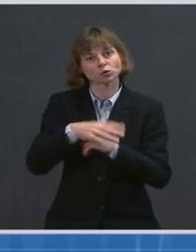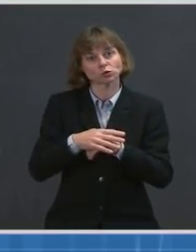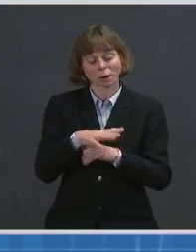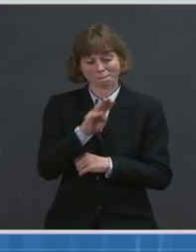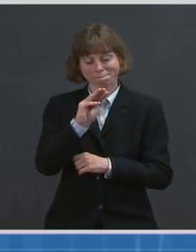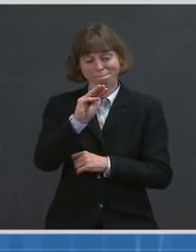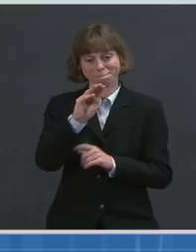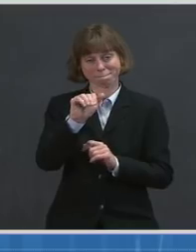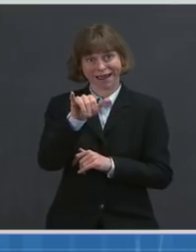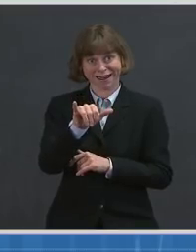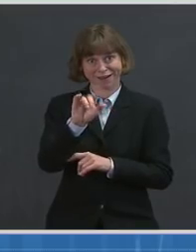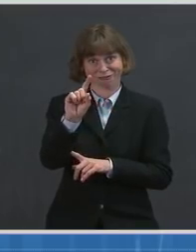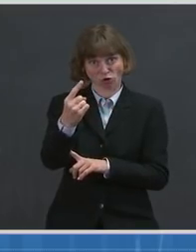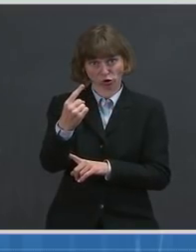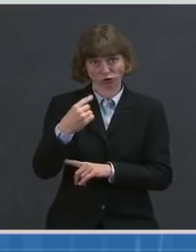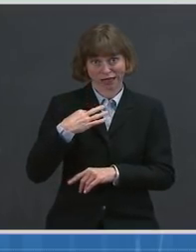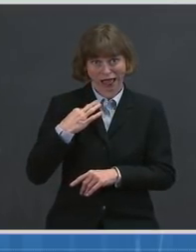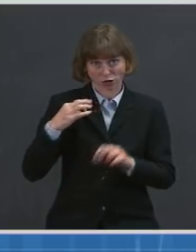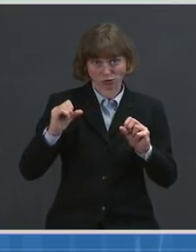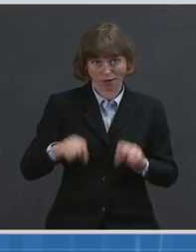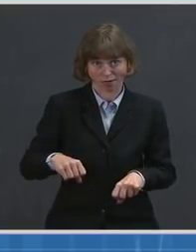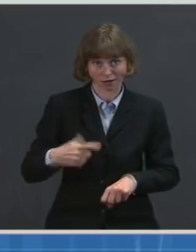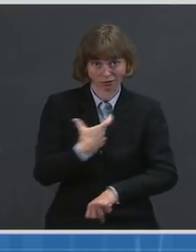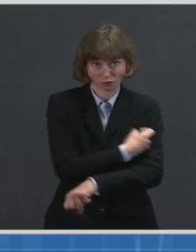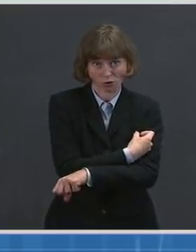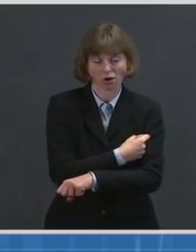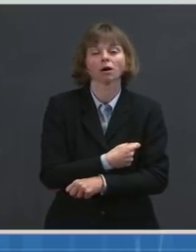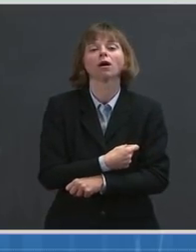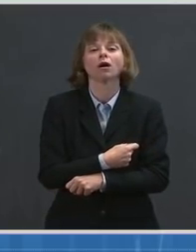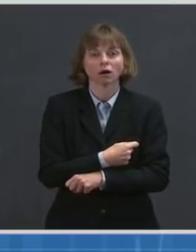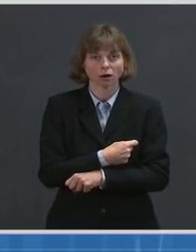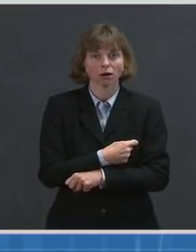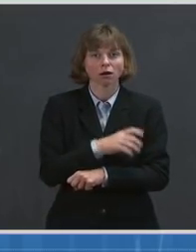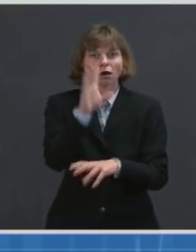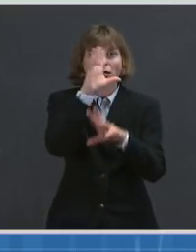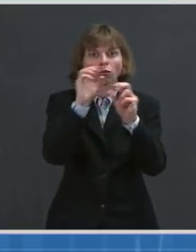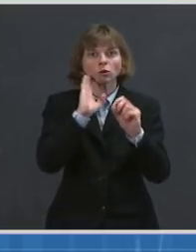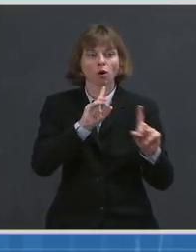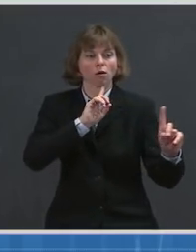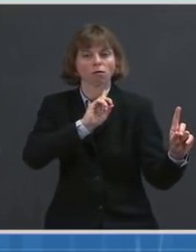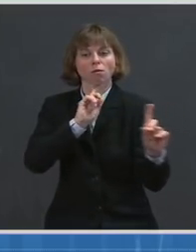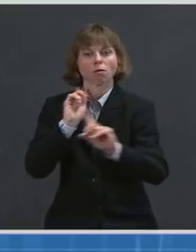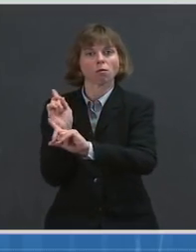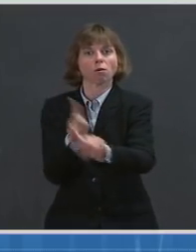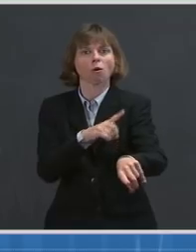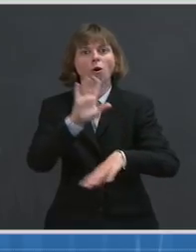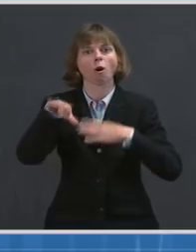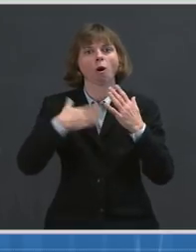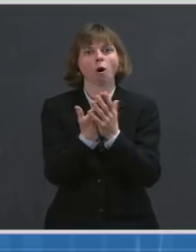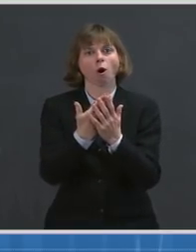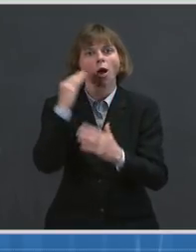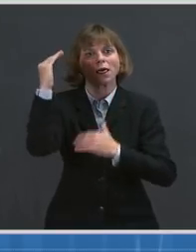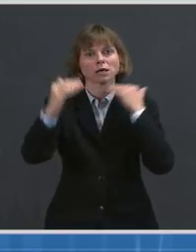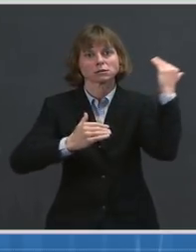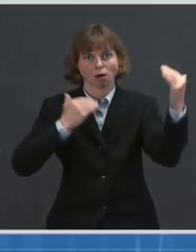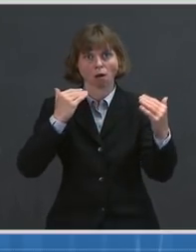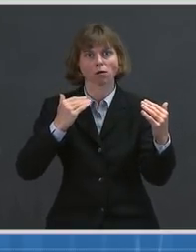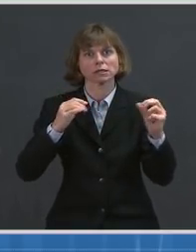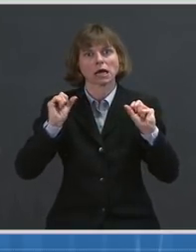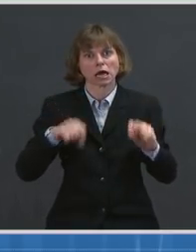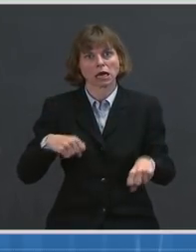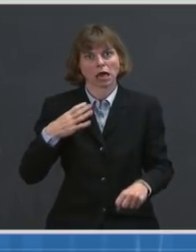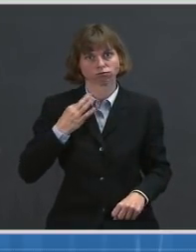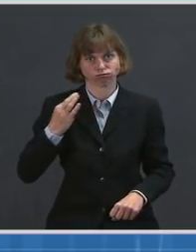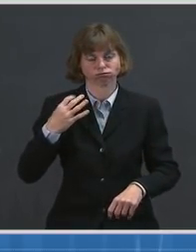The President will direct states, tribes, and territories to make all adults eligible for the vaccine no later than May